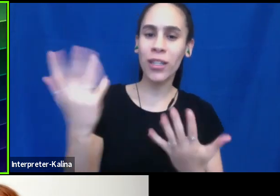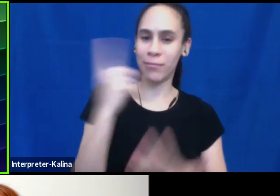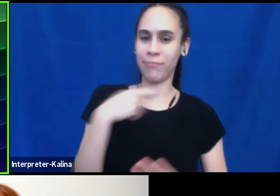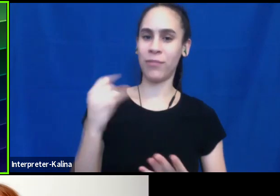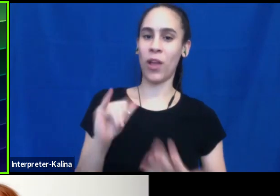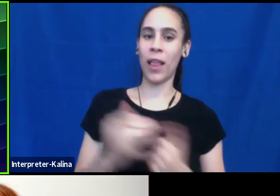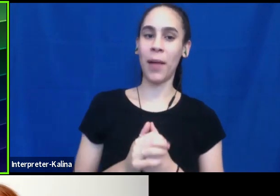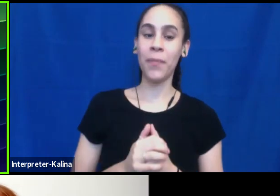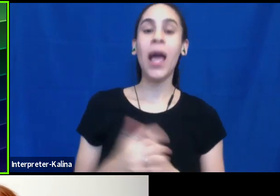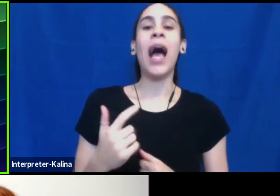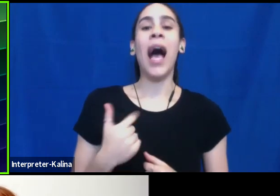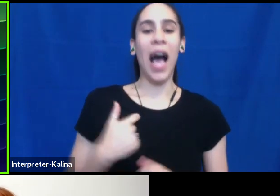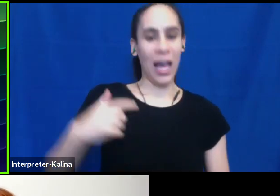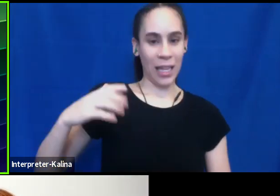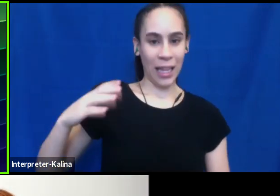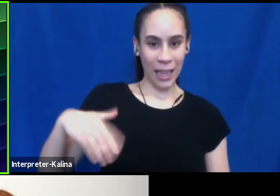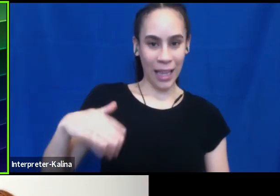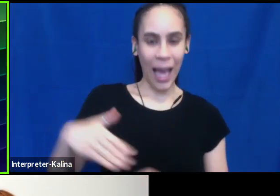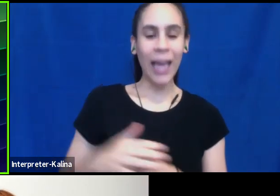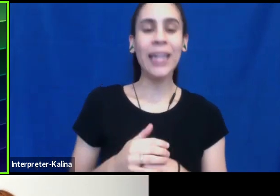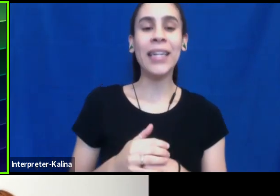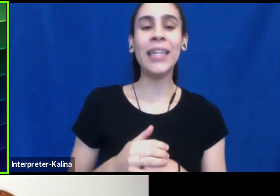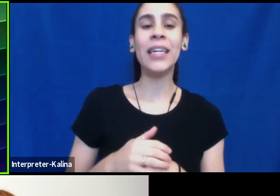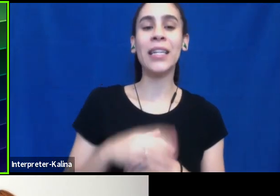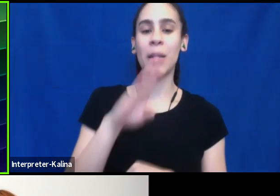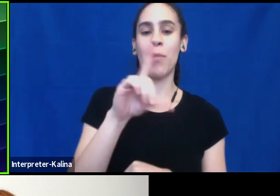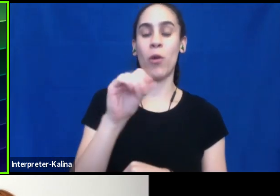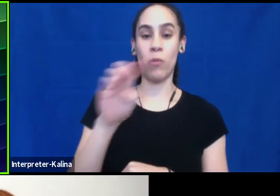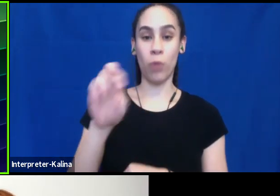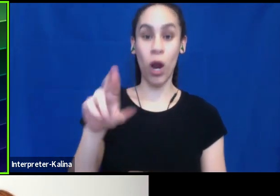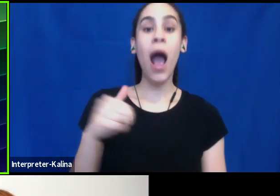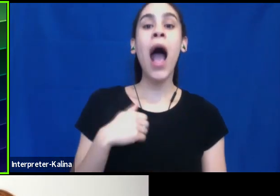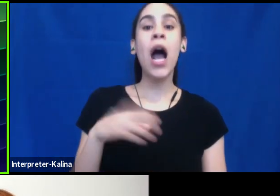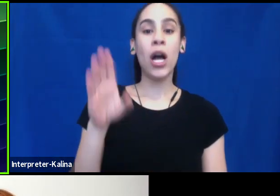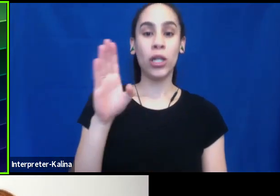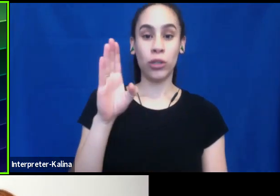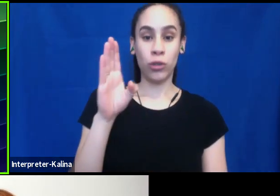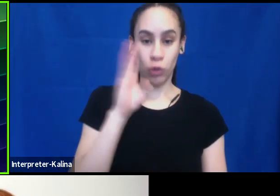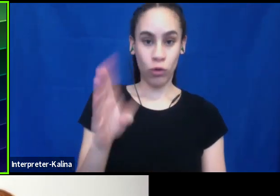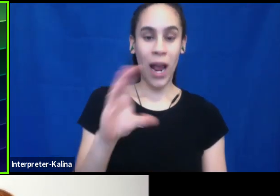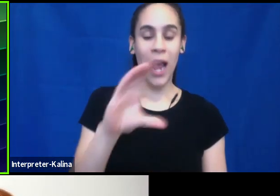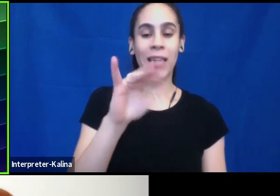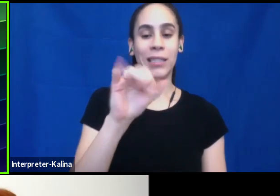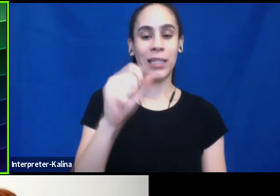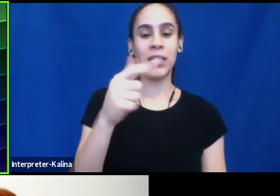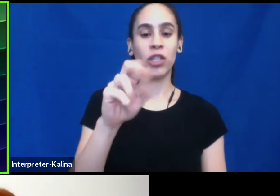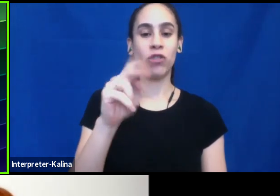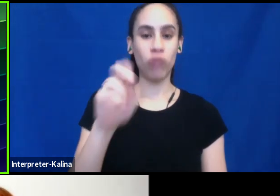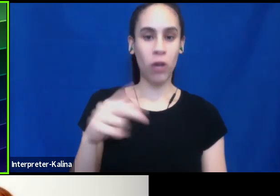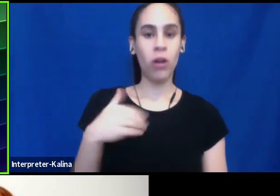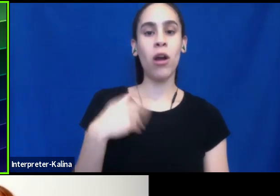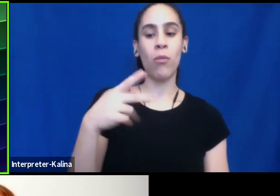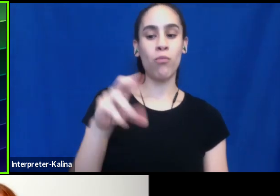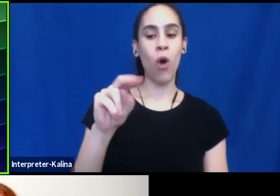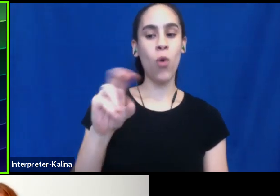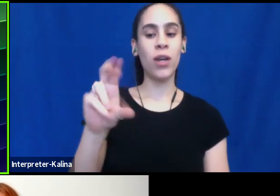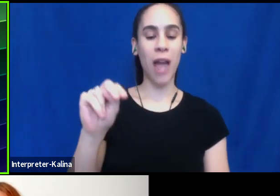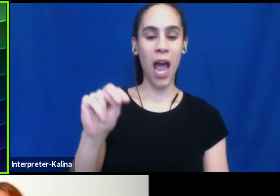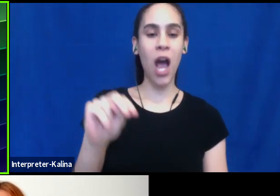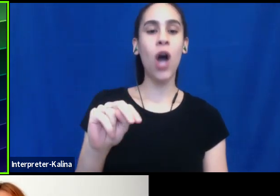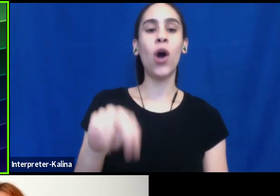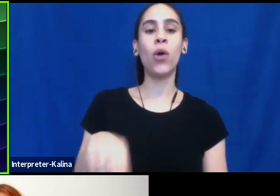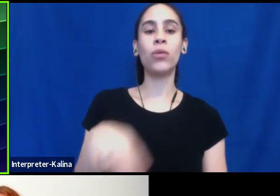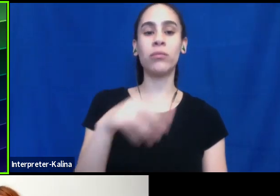bloomer. I grew up, I'm straight and I'm cisgender. My pronouns are she, her, and hers. I grew up in a very, very straight